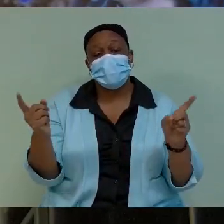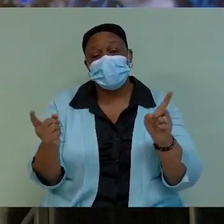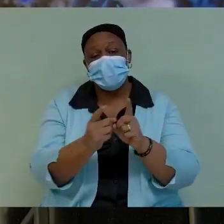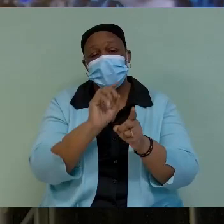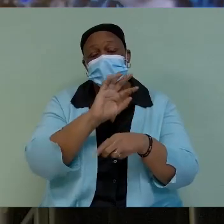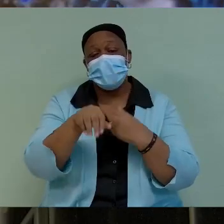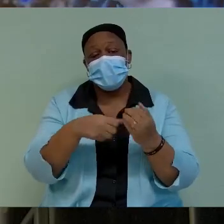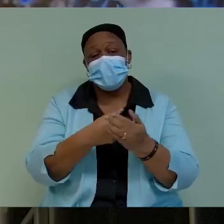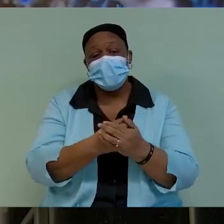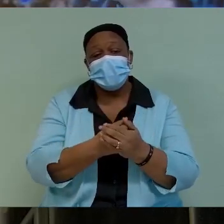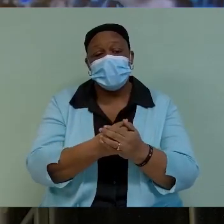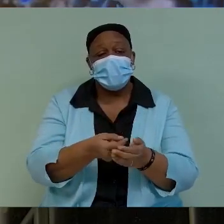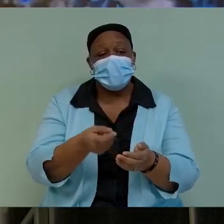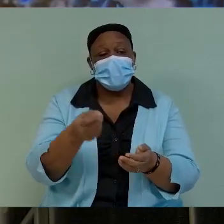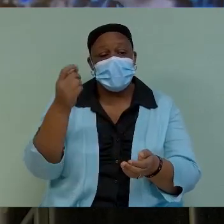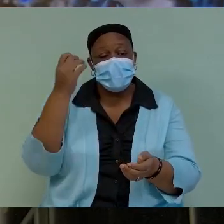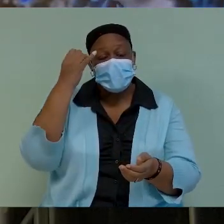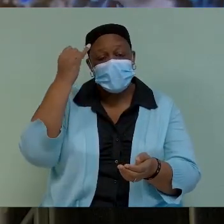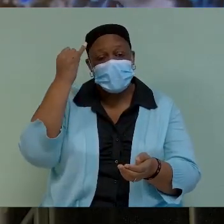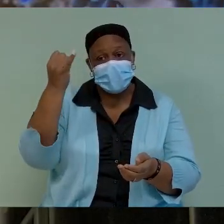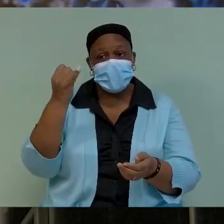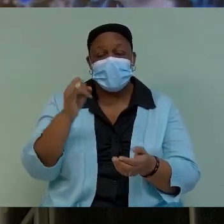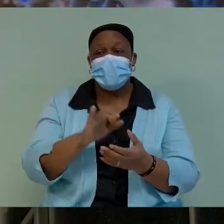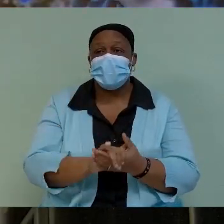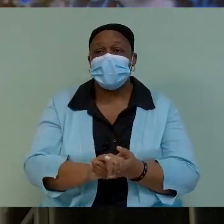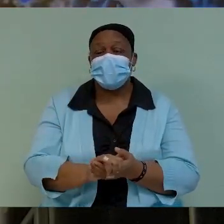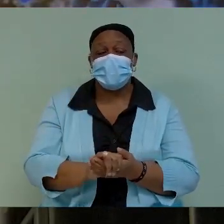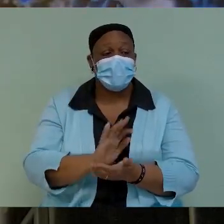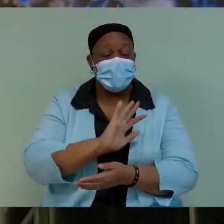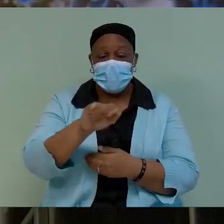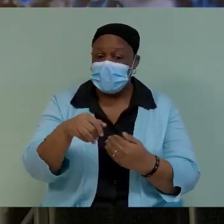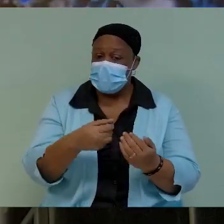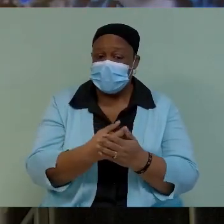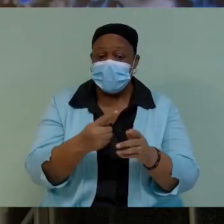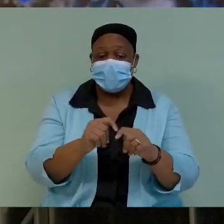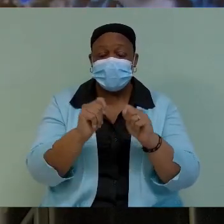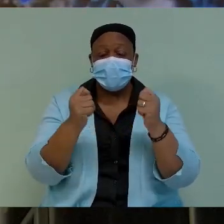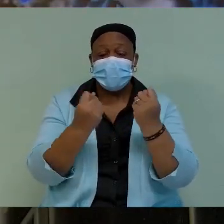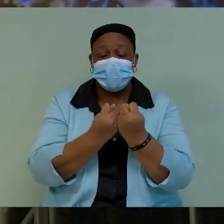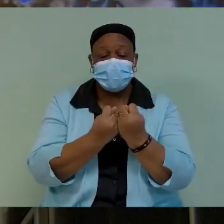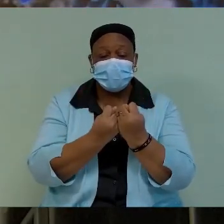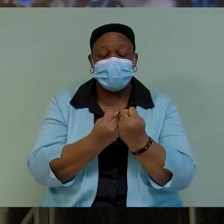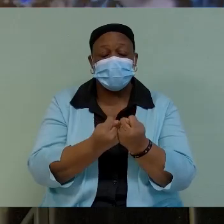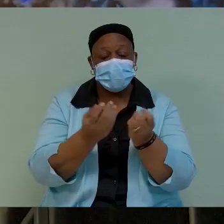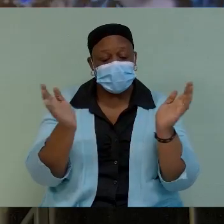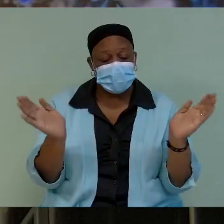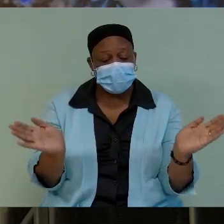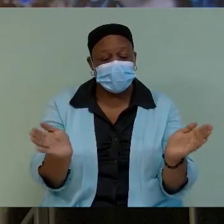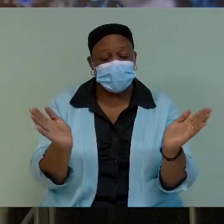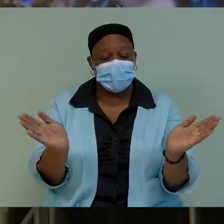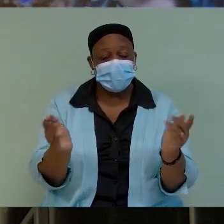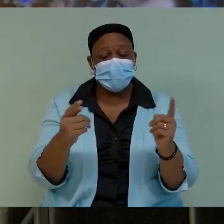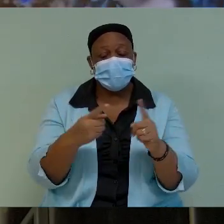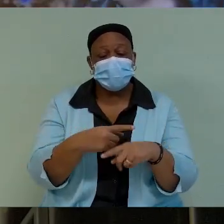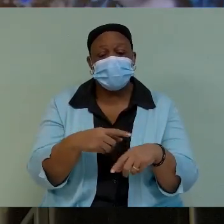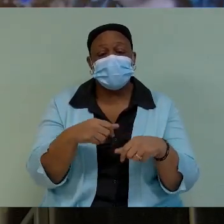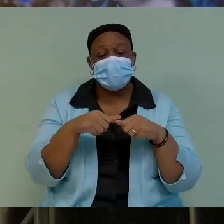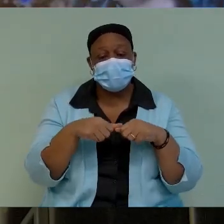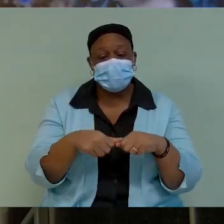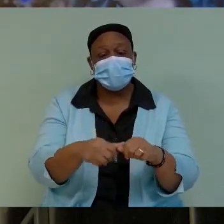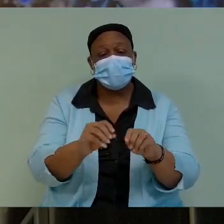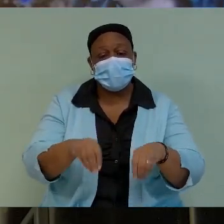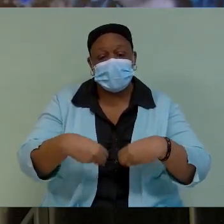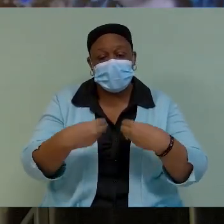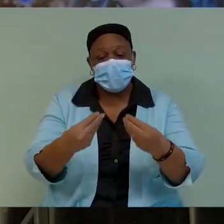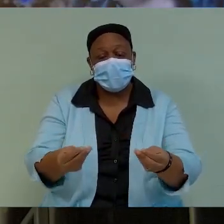been putting in is commendable, as well as the rest of the task force, these men and women who continue to give yeoman service to ensure that our country is